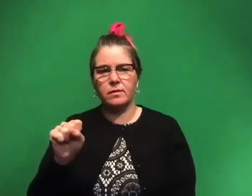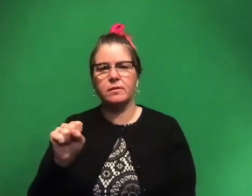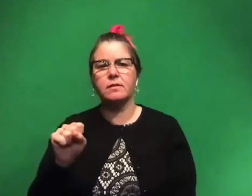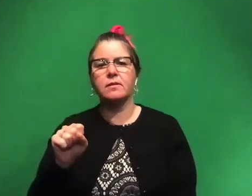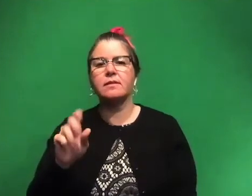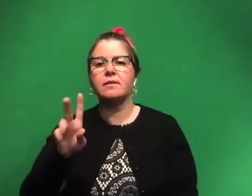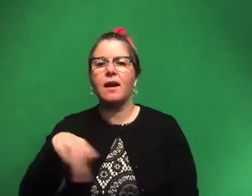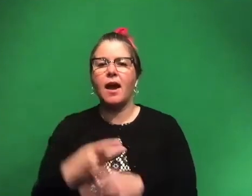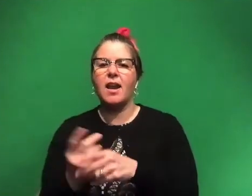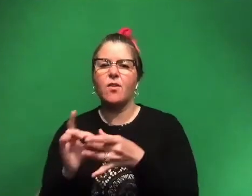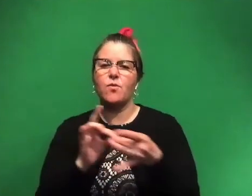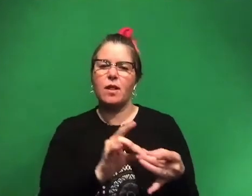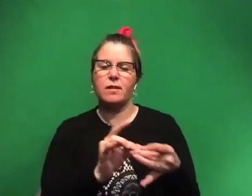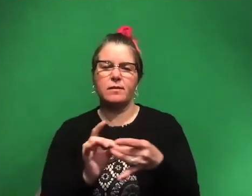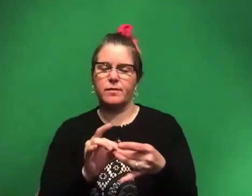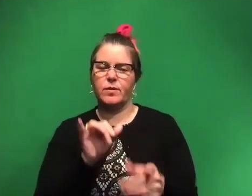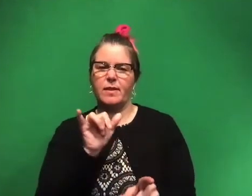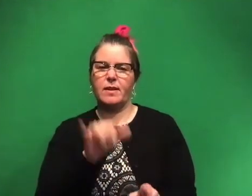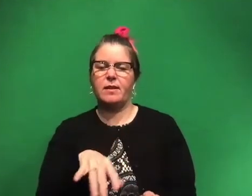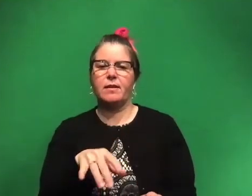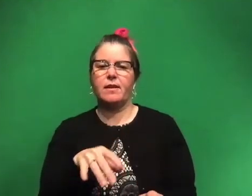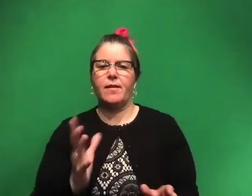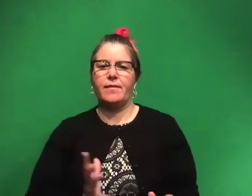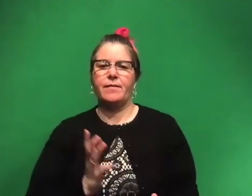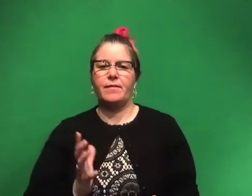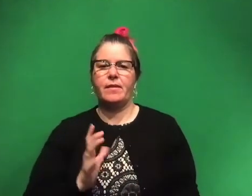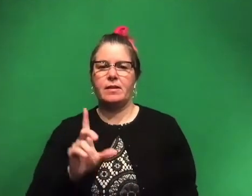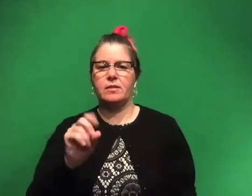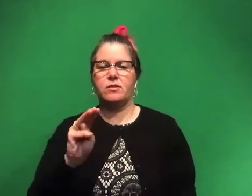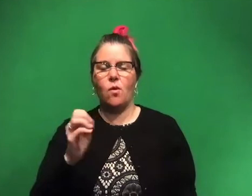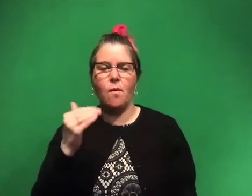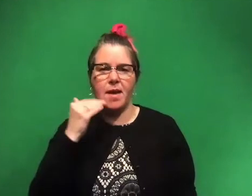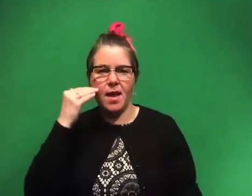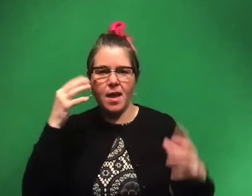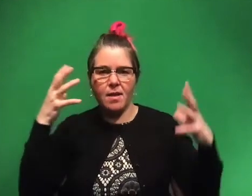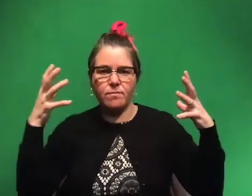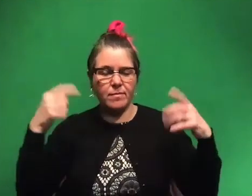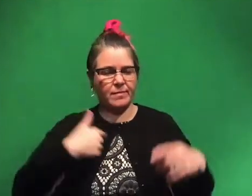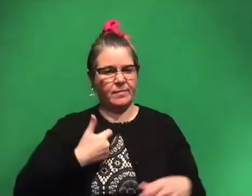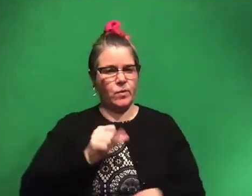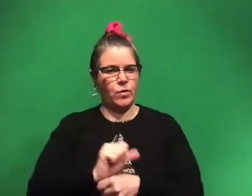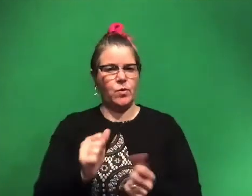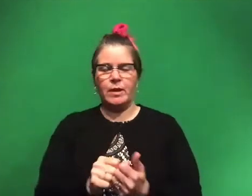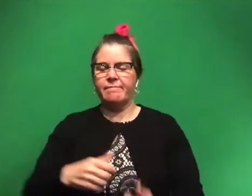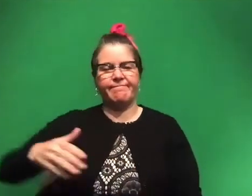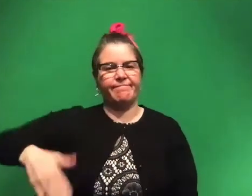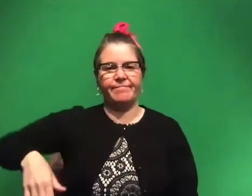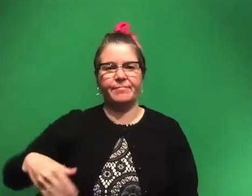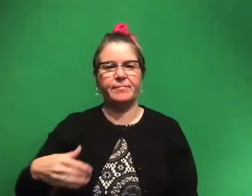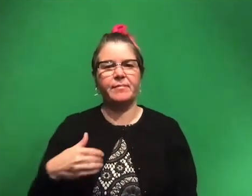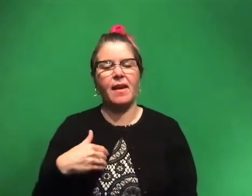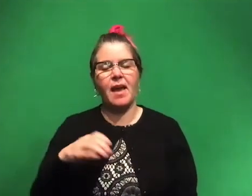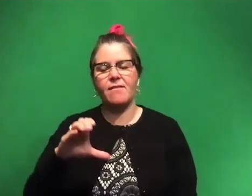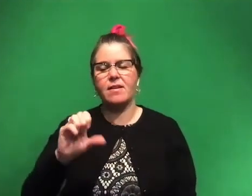a relative of that. They're, they have these fancy dome shaped heads. I have not. Um, I've worked, I've had a cast of